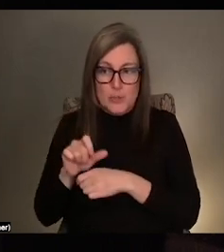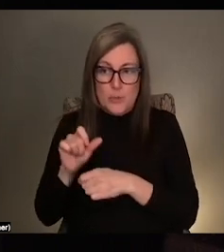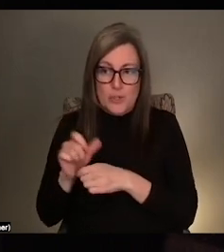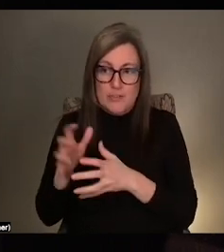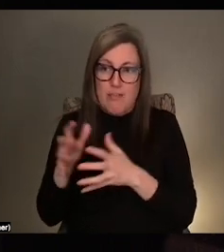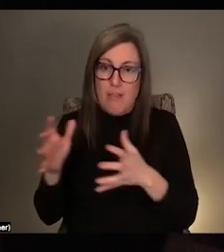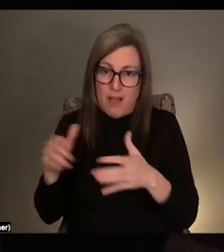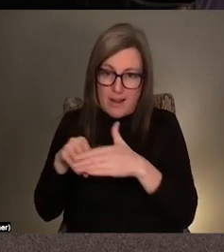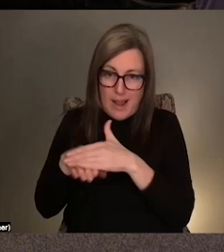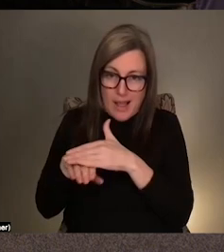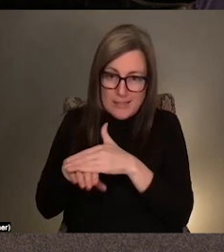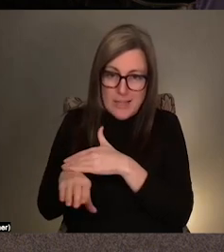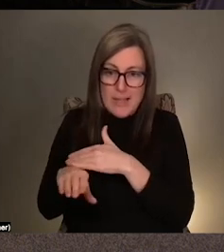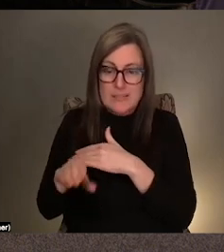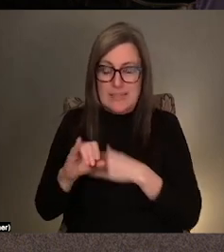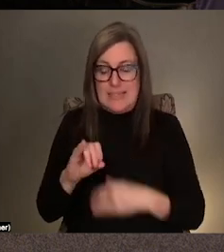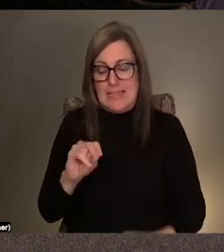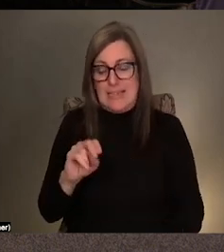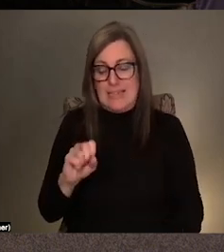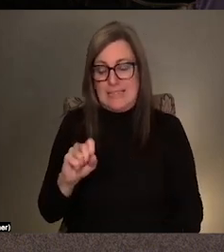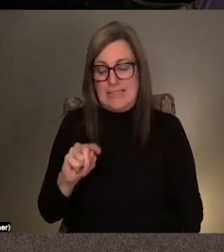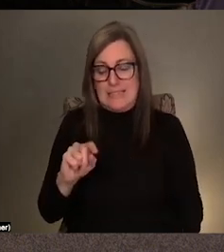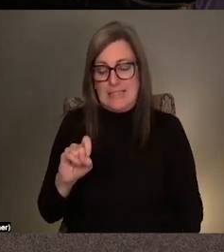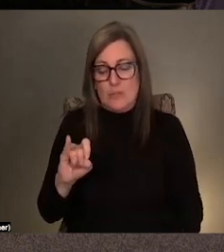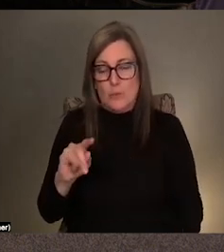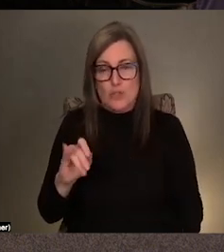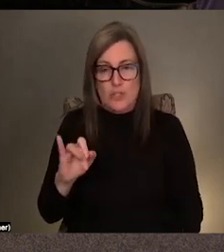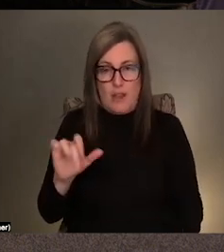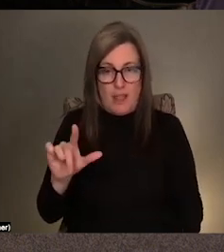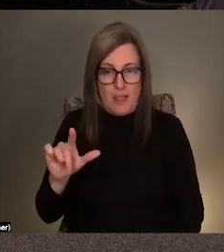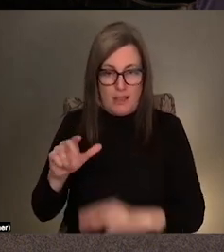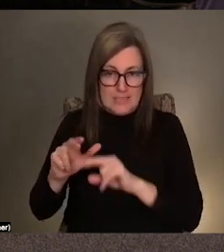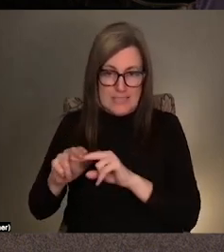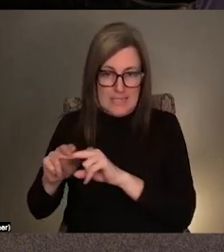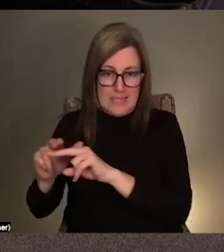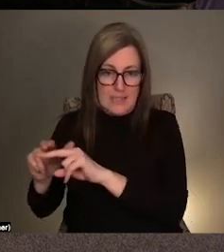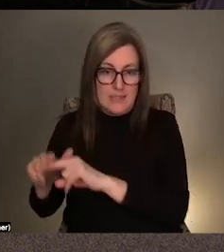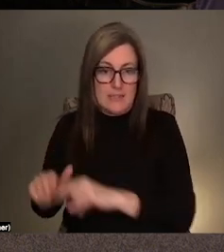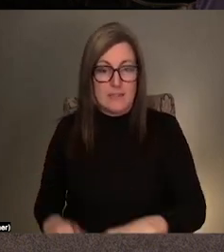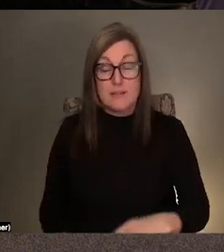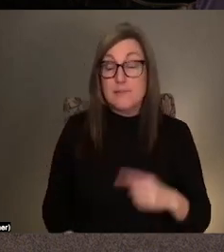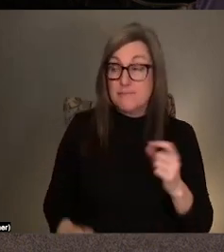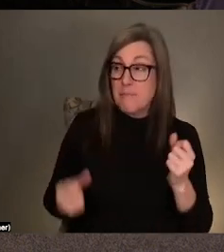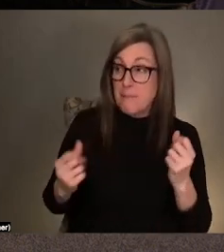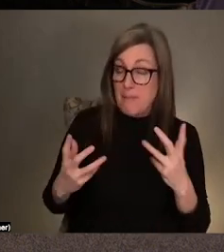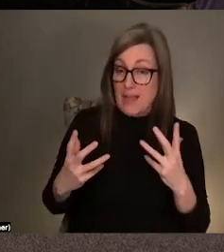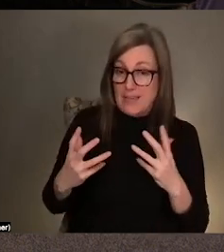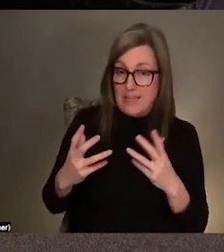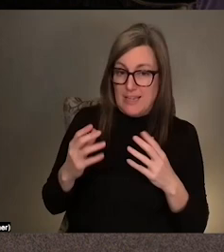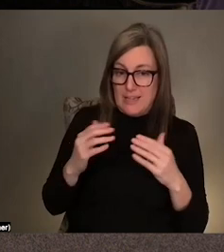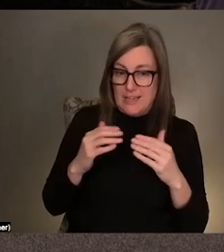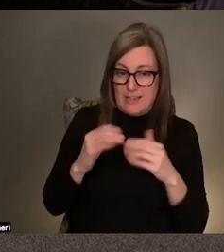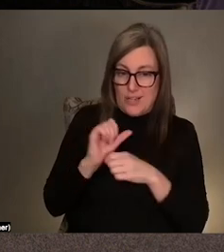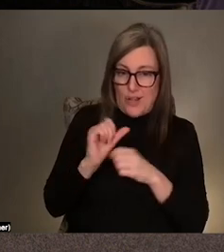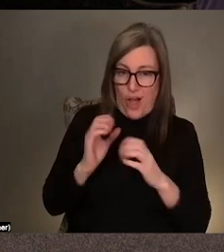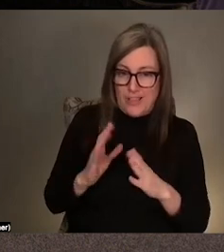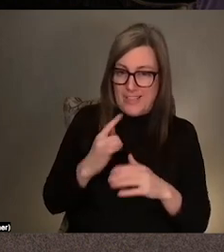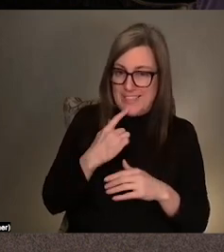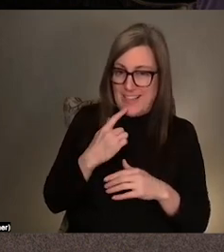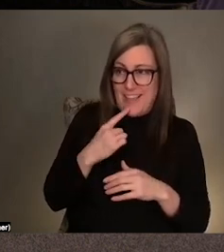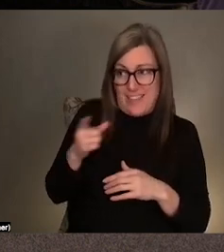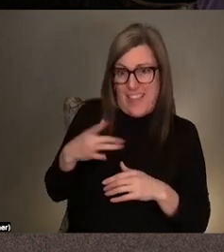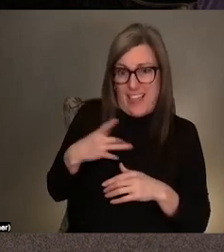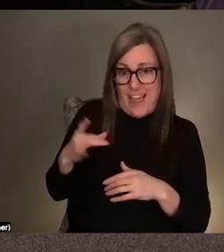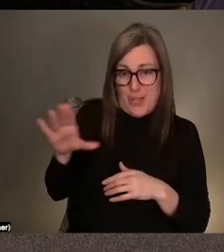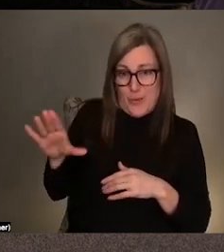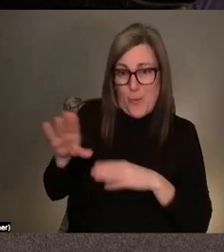seating. Mm hmm. Yeah. And then already many colleagues have said that they don't want to go back to the the old the old